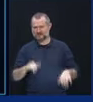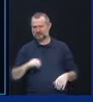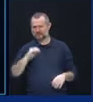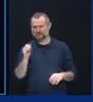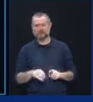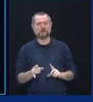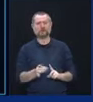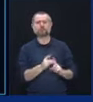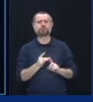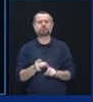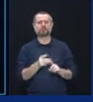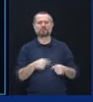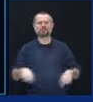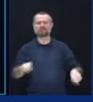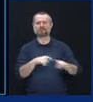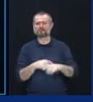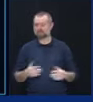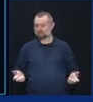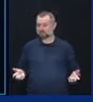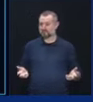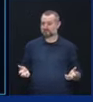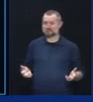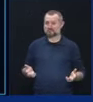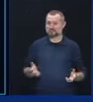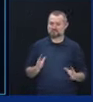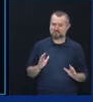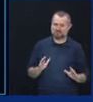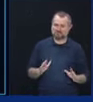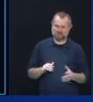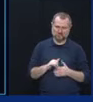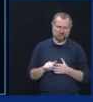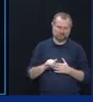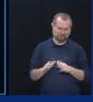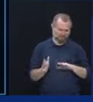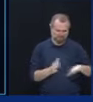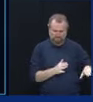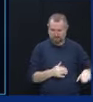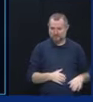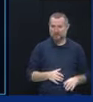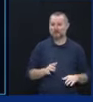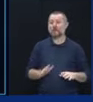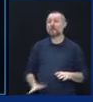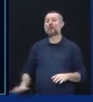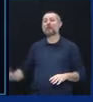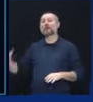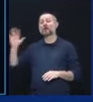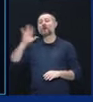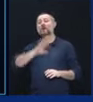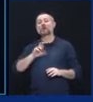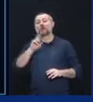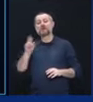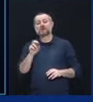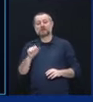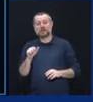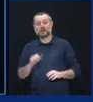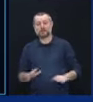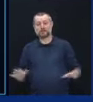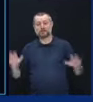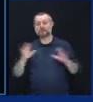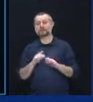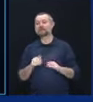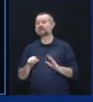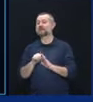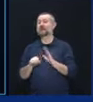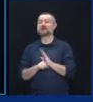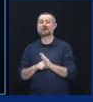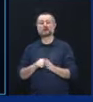And if you just take New York aside for a second, put it aside, and you look at the rest of the country, The states that did not do this,